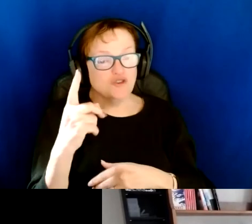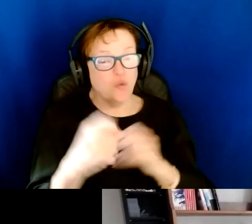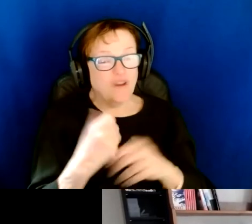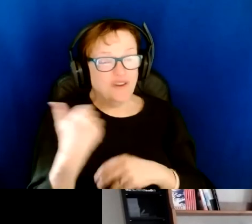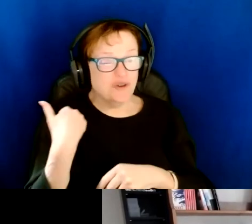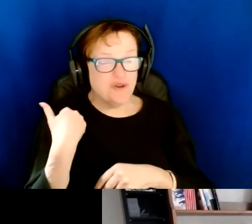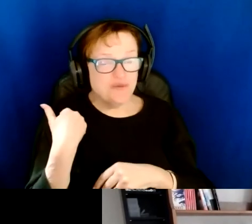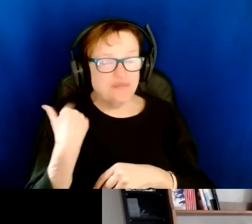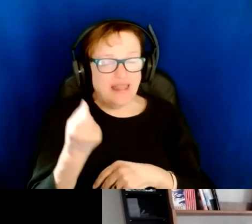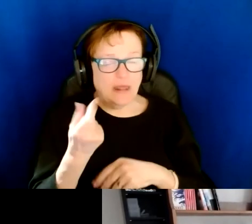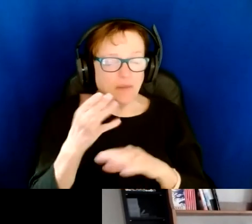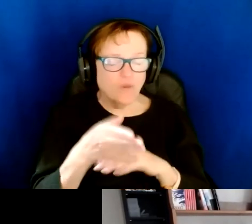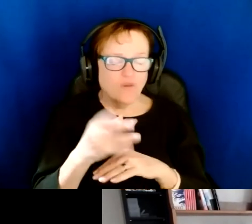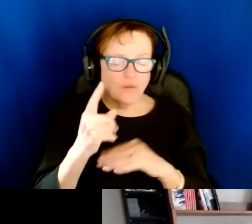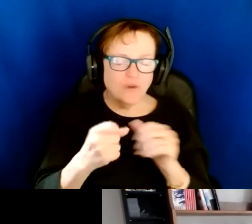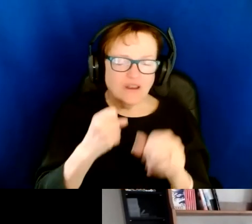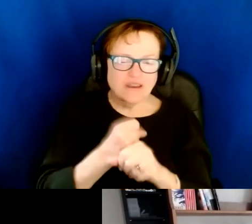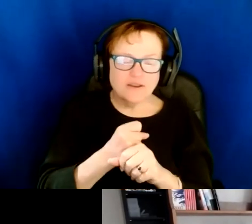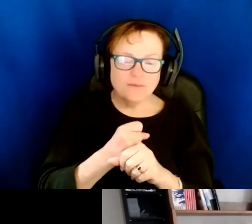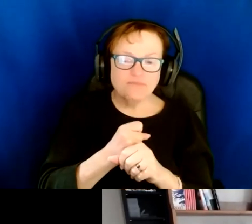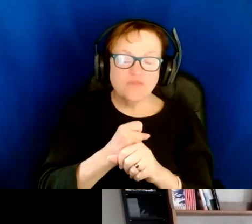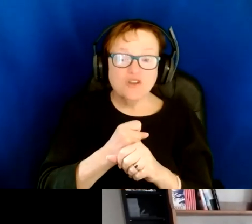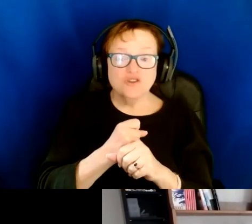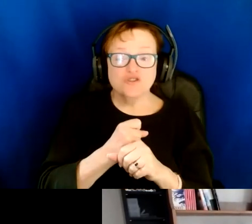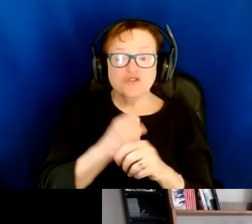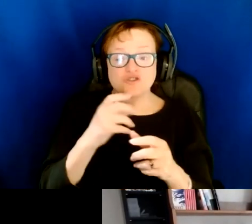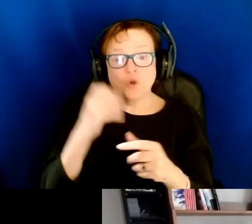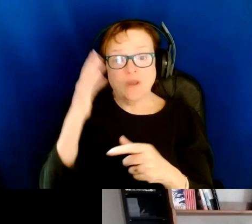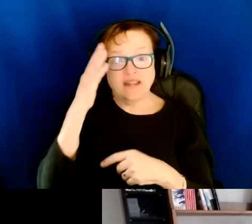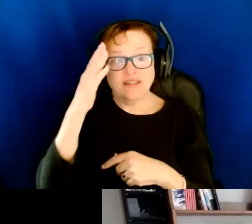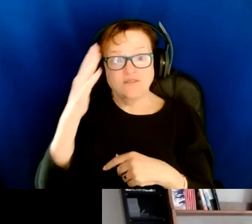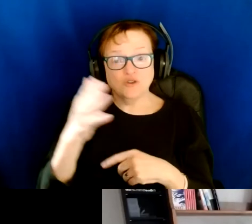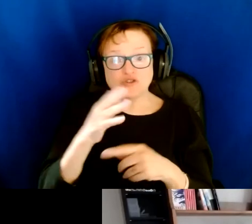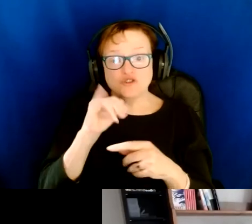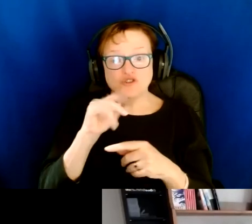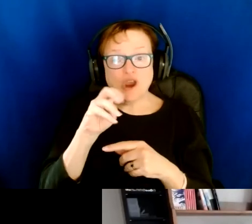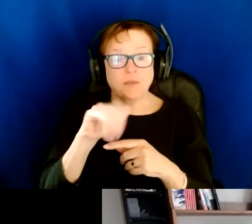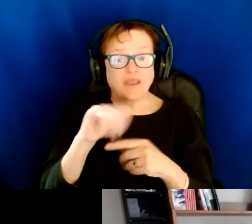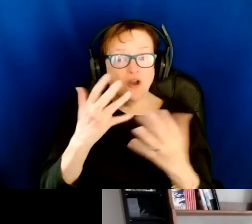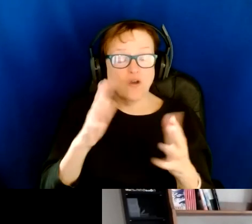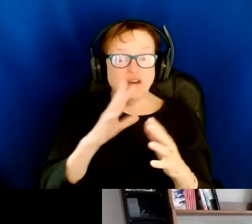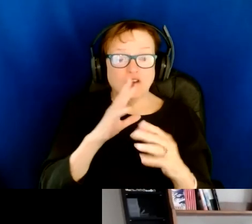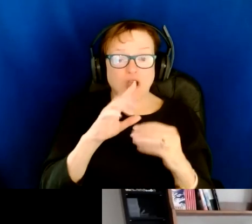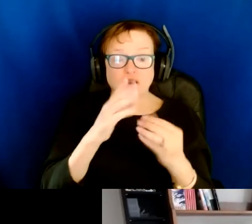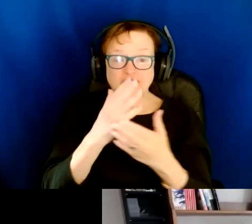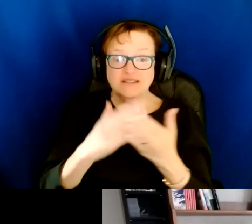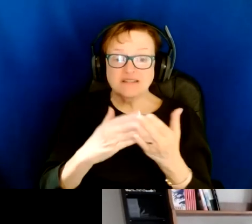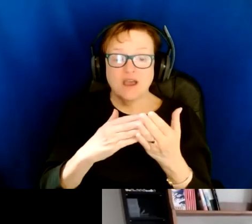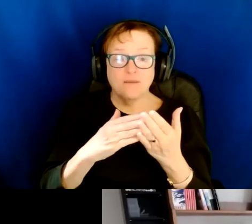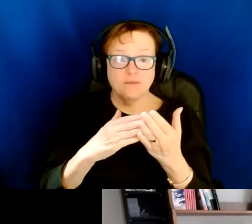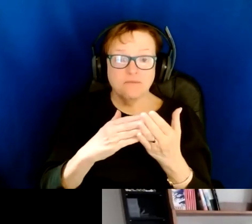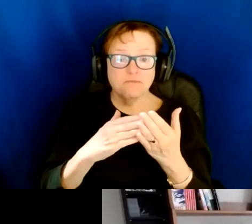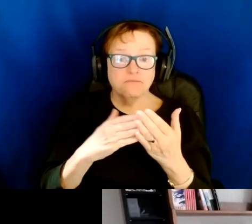getting to this point by then. So in the future, as you said, Jeremy already talked about some things. I am mostly,